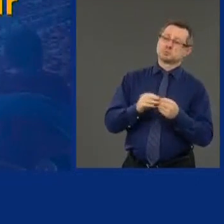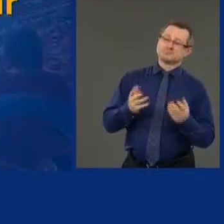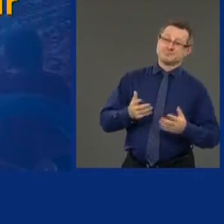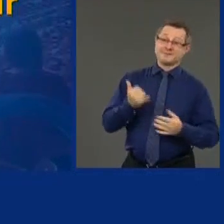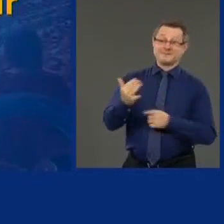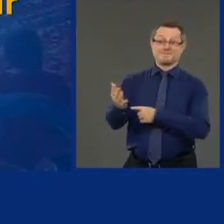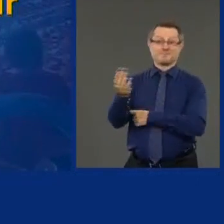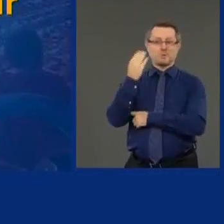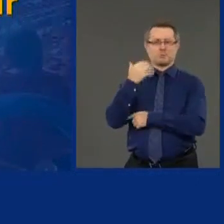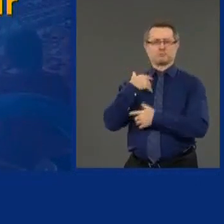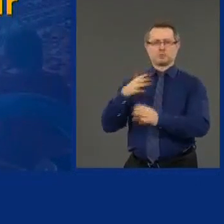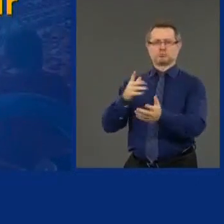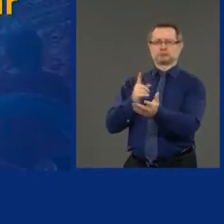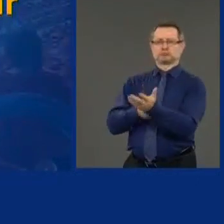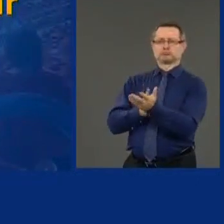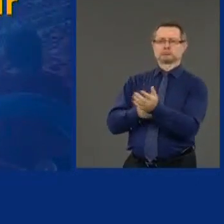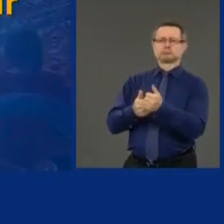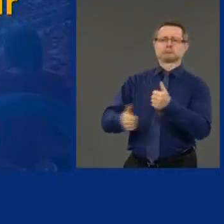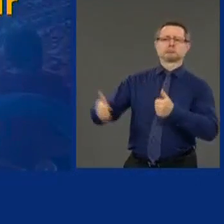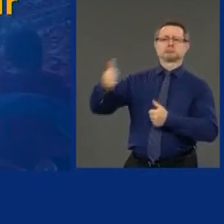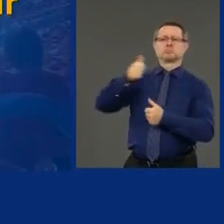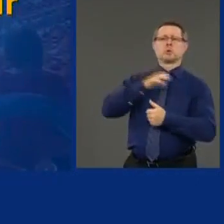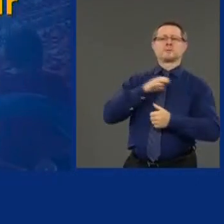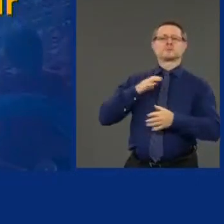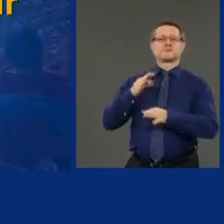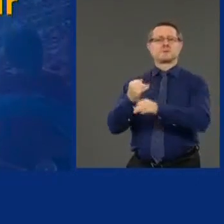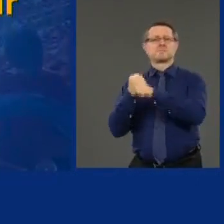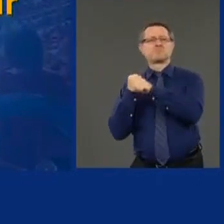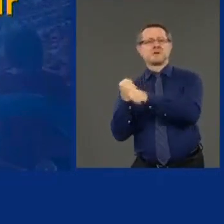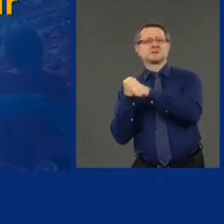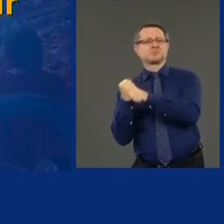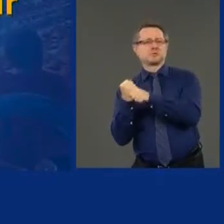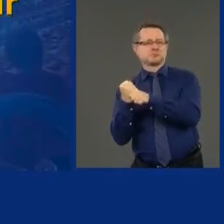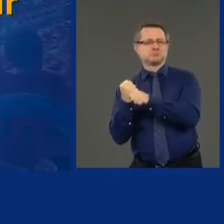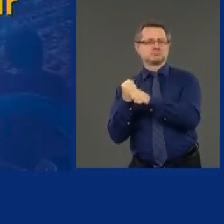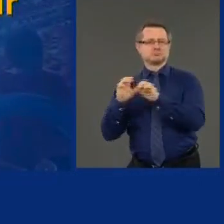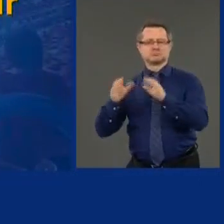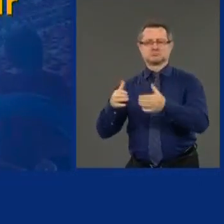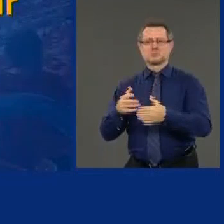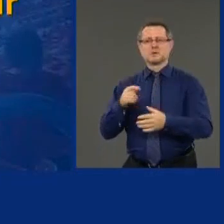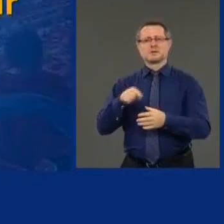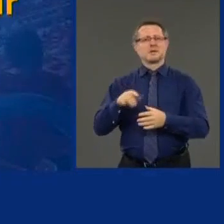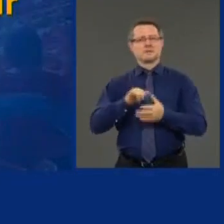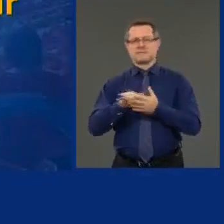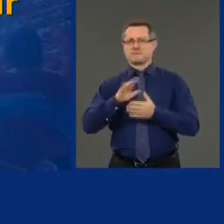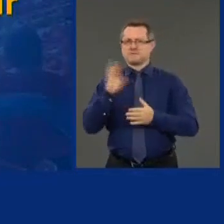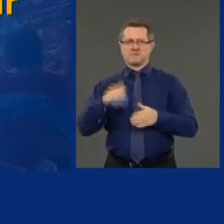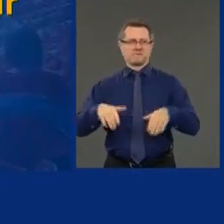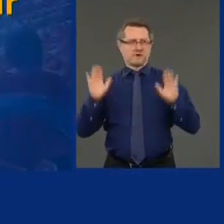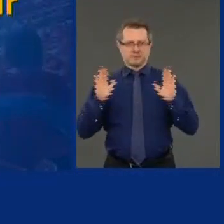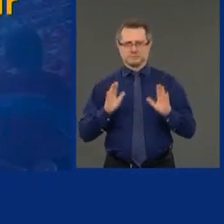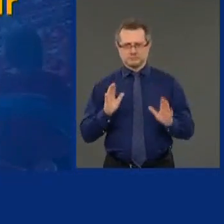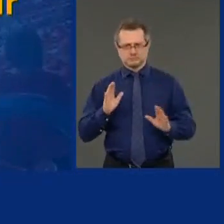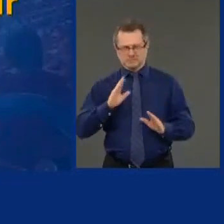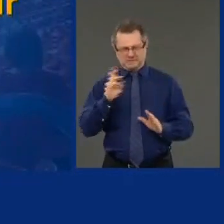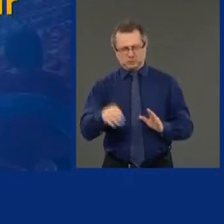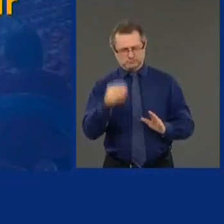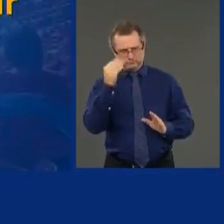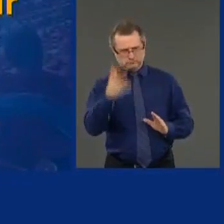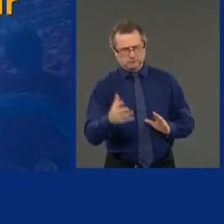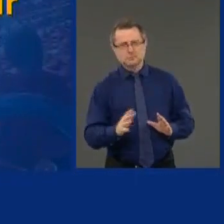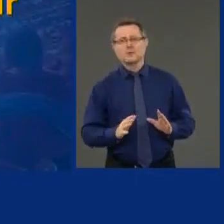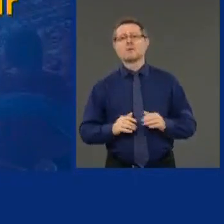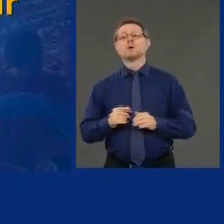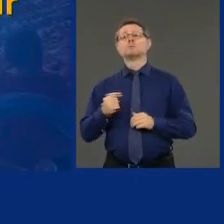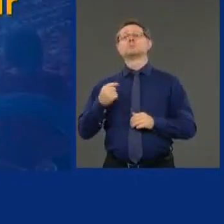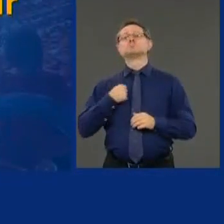because we never give up in New York. Never give up. Never give up. Never give up. Quote attributed to Winston